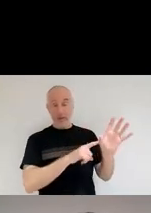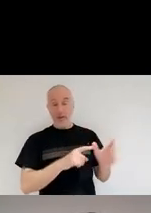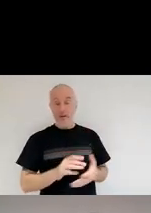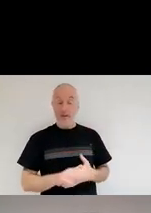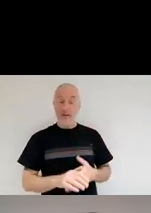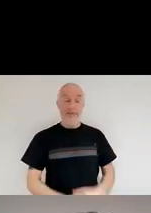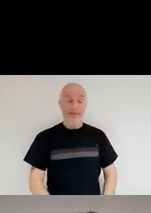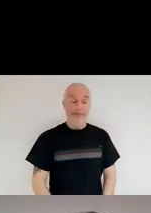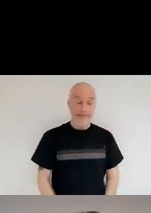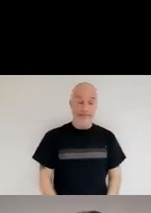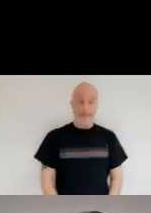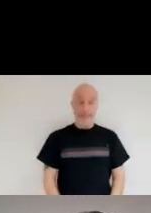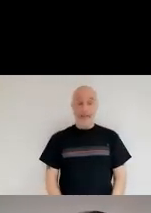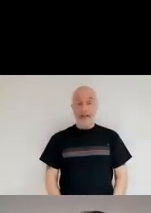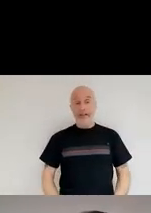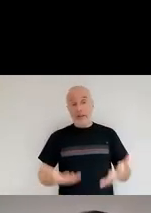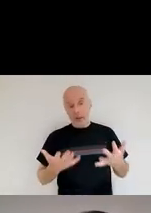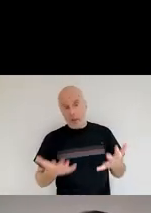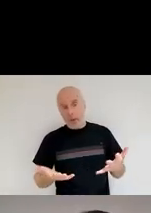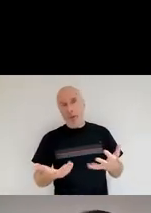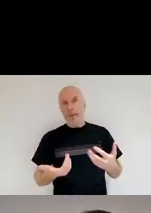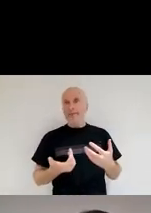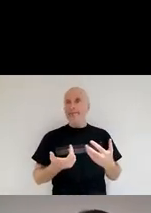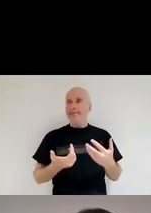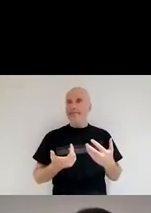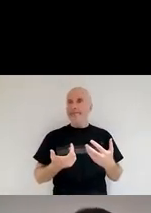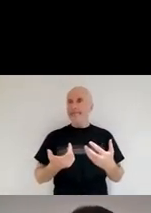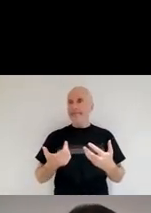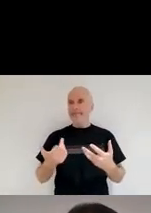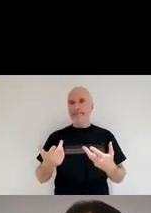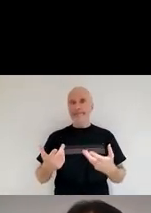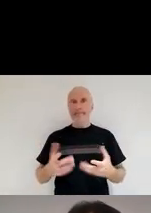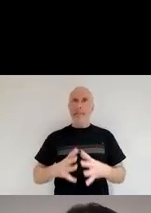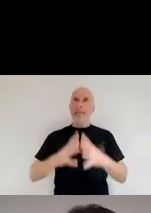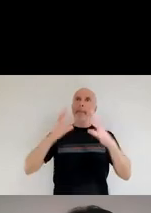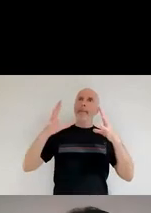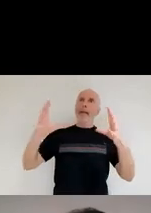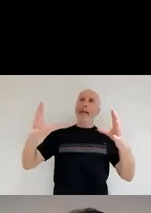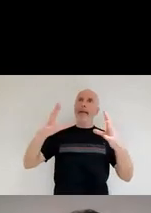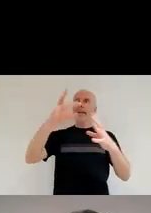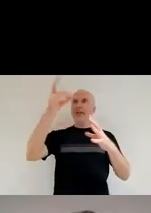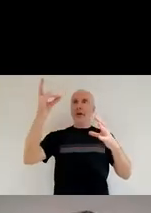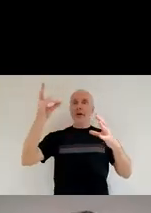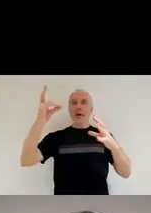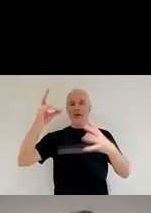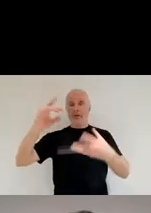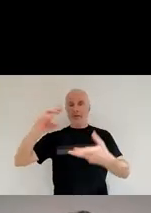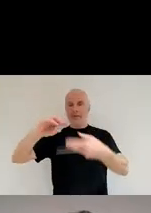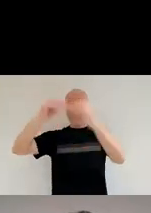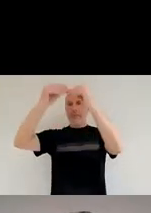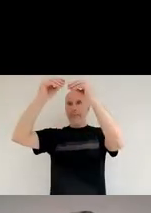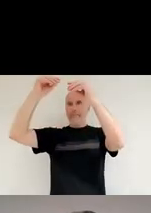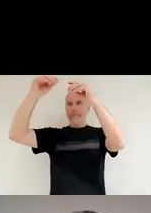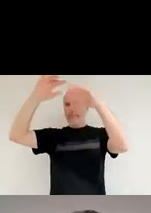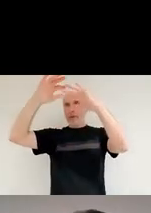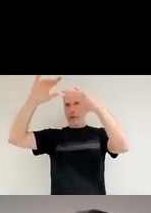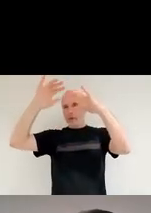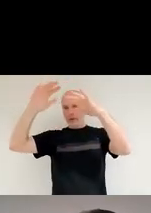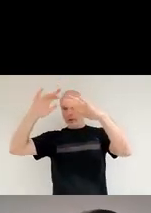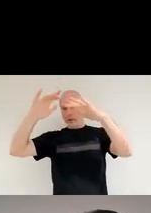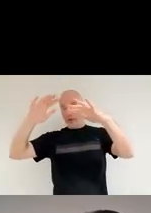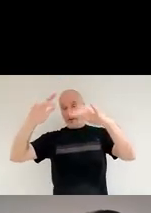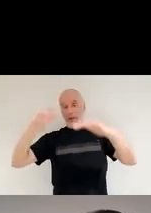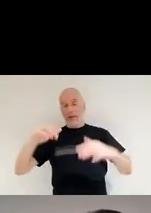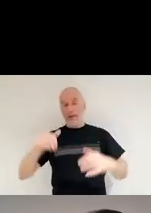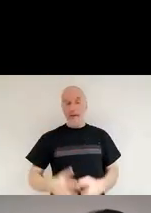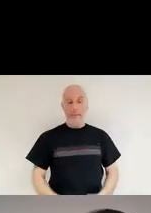those very big stars producing, produce dust. Not only that big stars, they sound like a